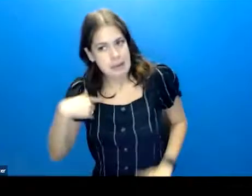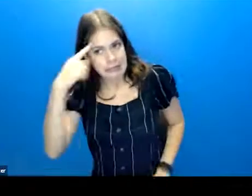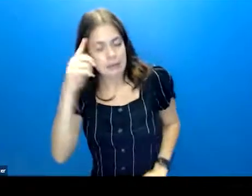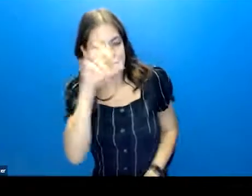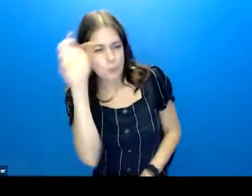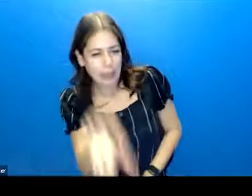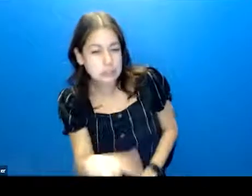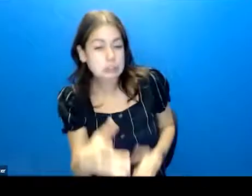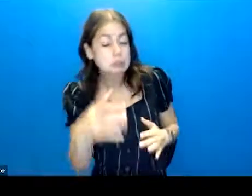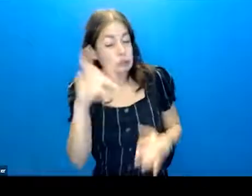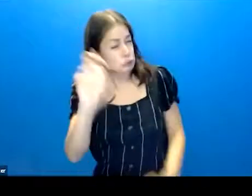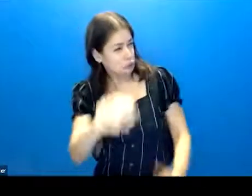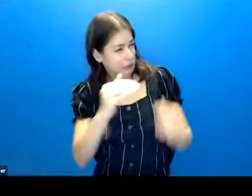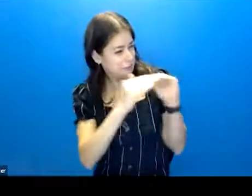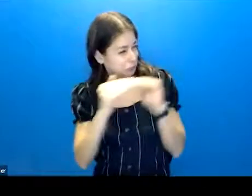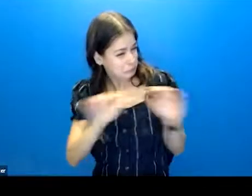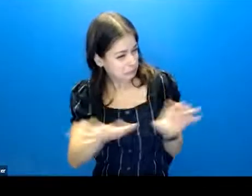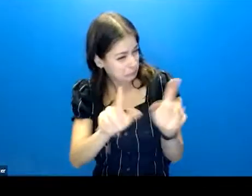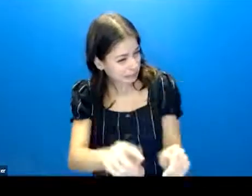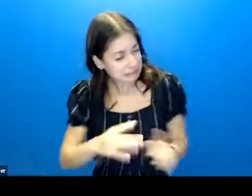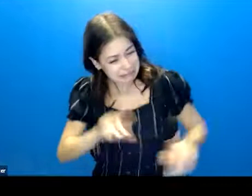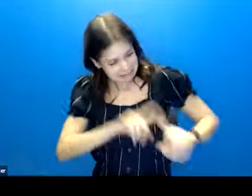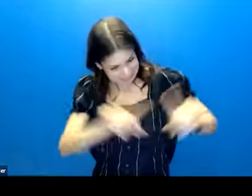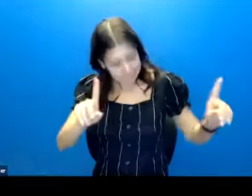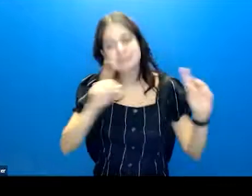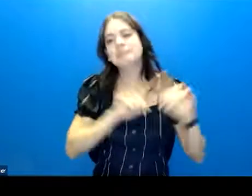of whether peers should be doing this. That's different.